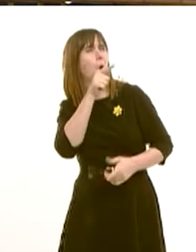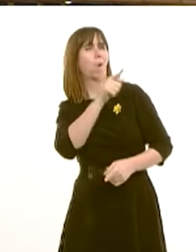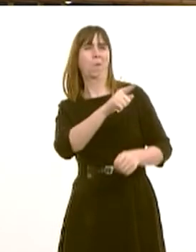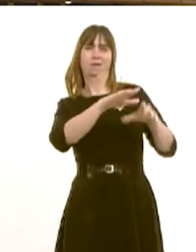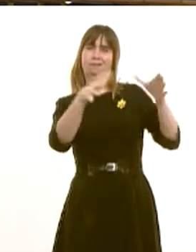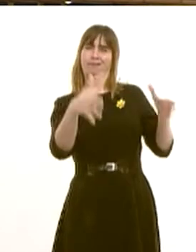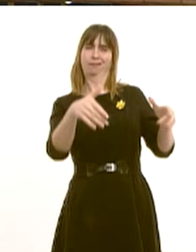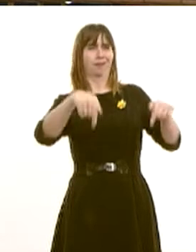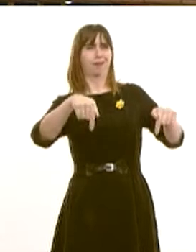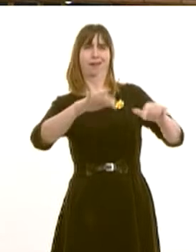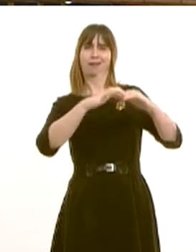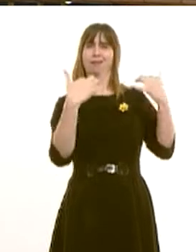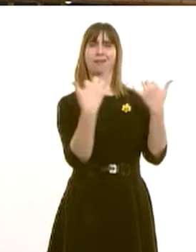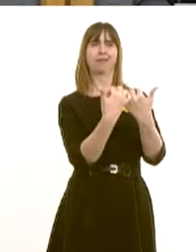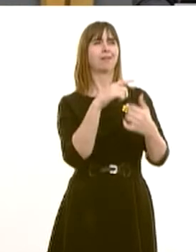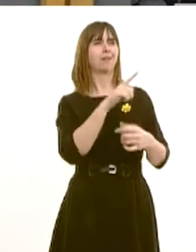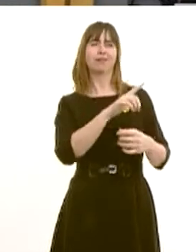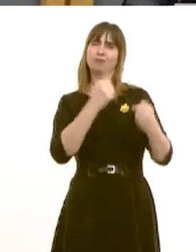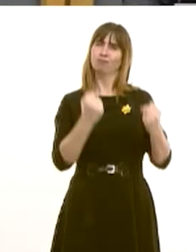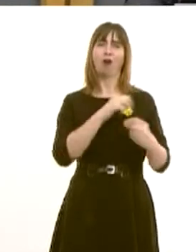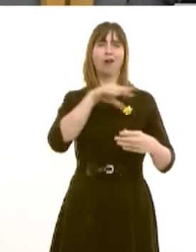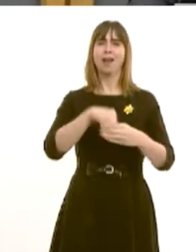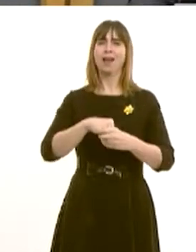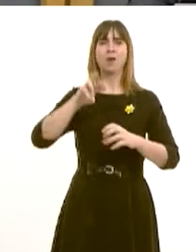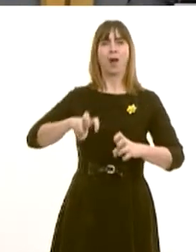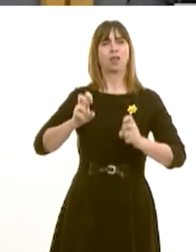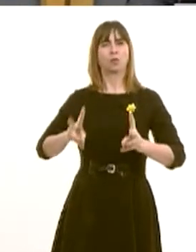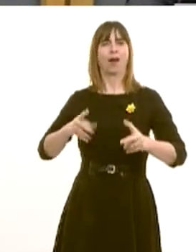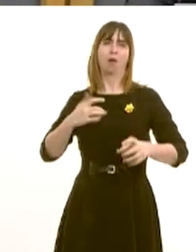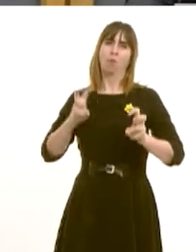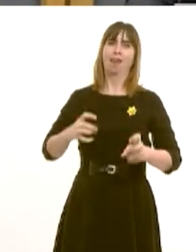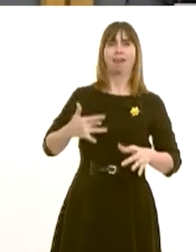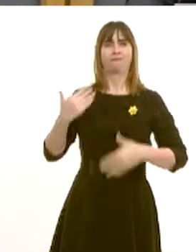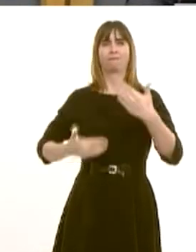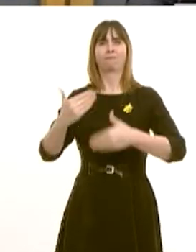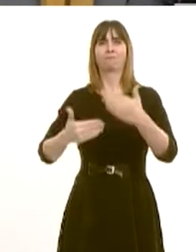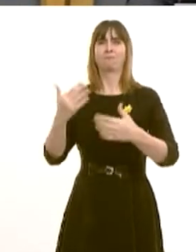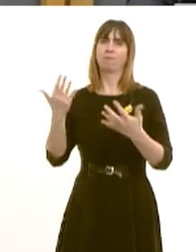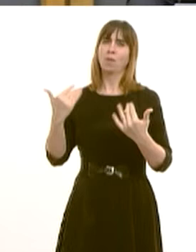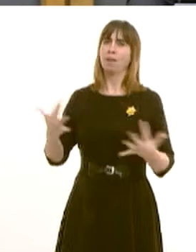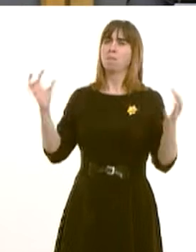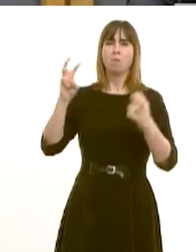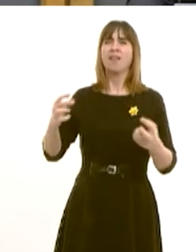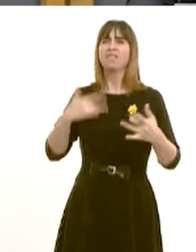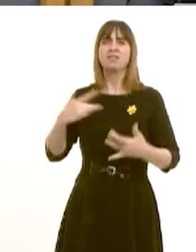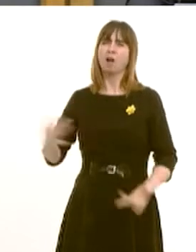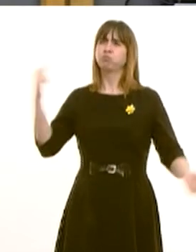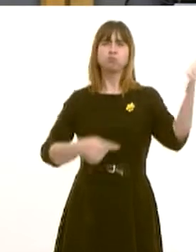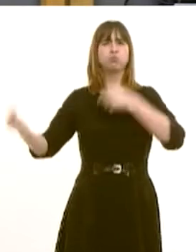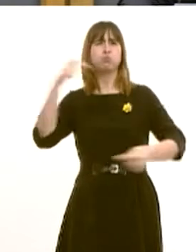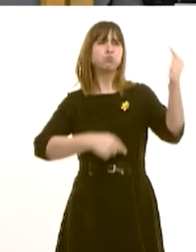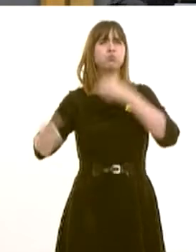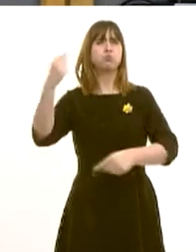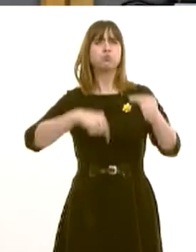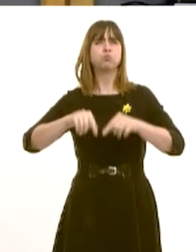integral part of Welsh public life. We've welcomed through our doors 1.3 million visitors from Wales, the UK and much further afield